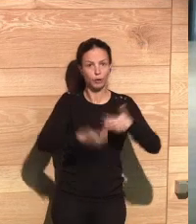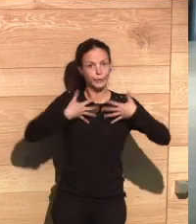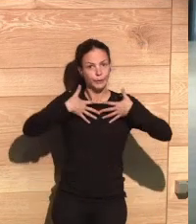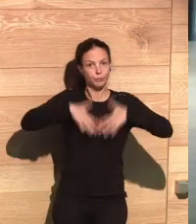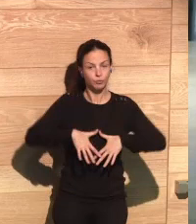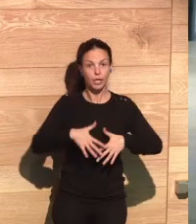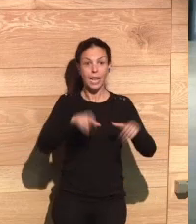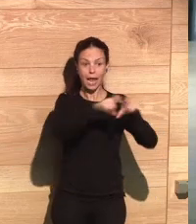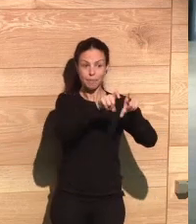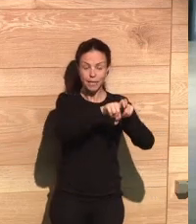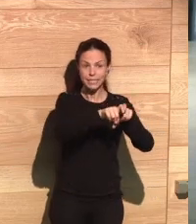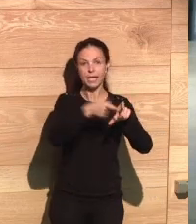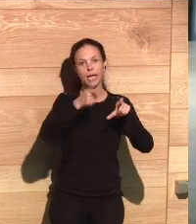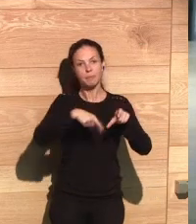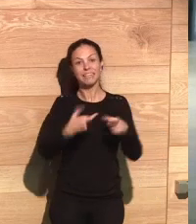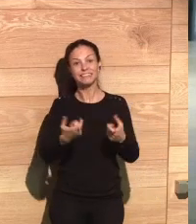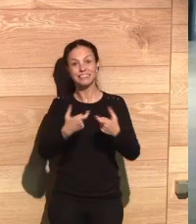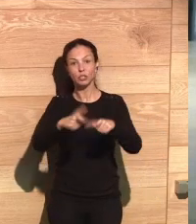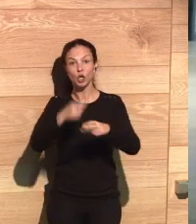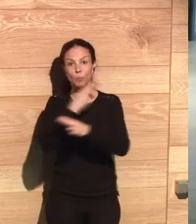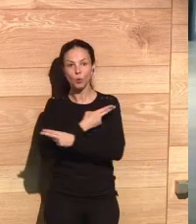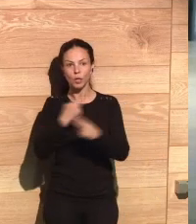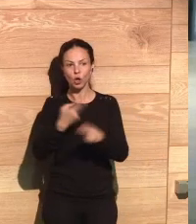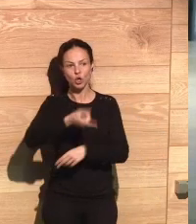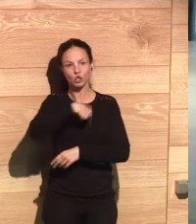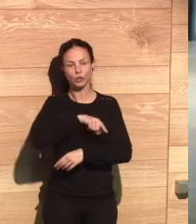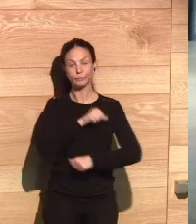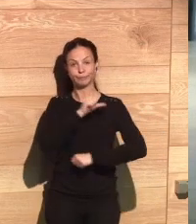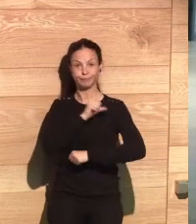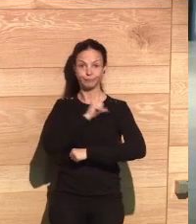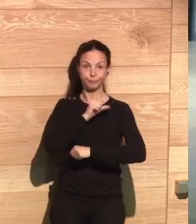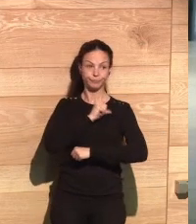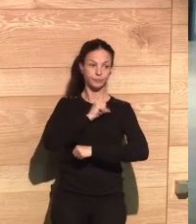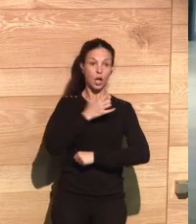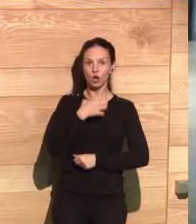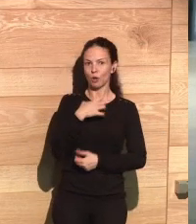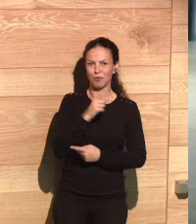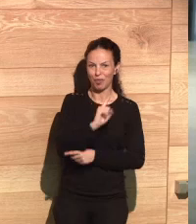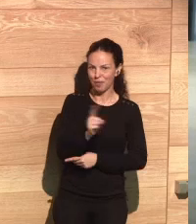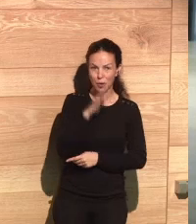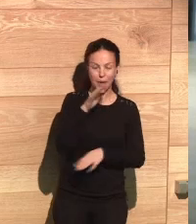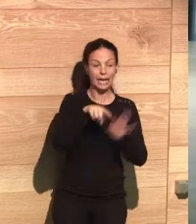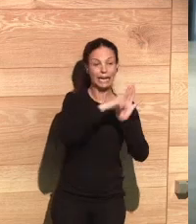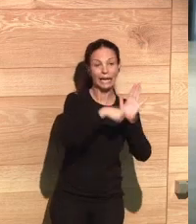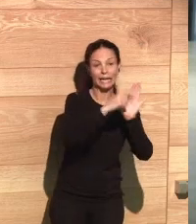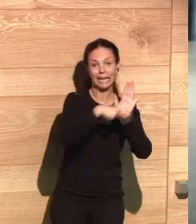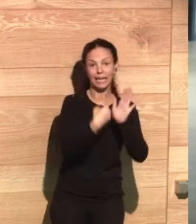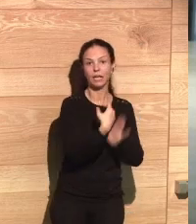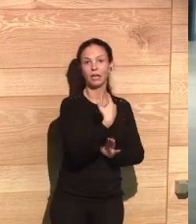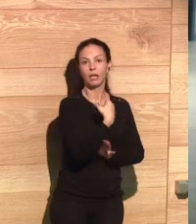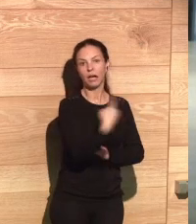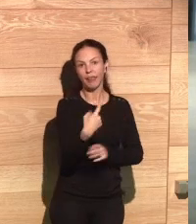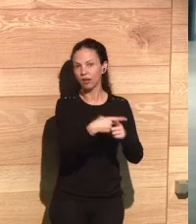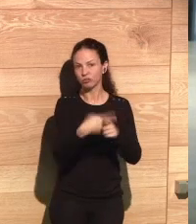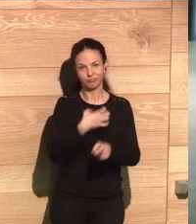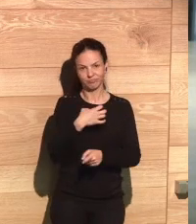here? These are questions that we need to raise. The companies and also the public sector cannot wait until laws are